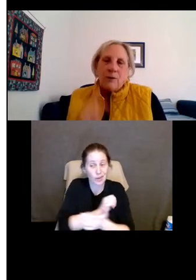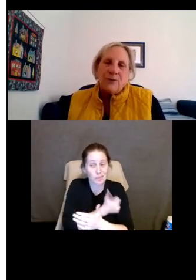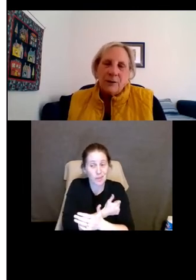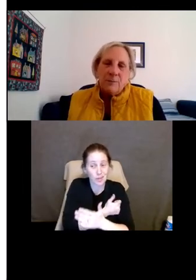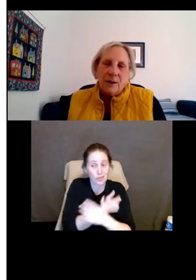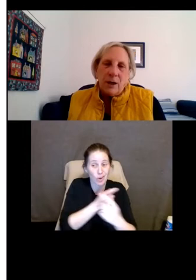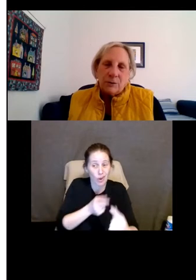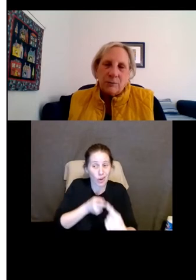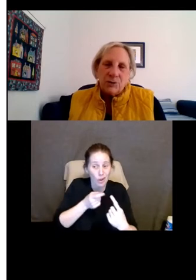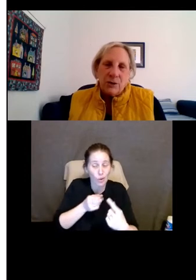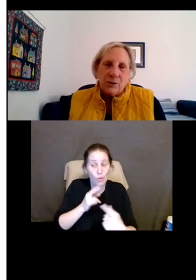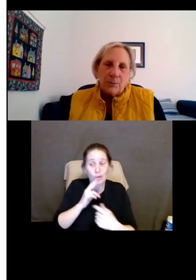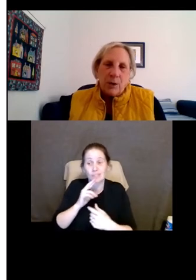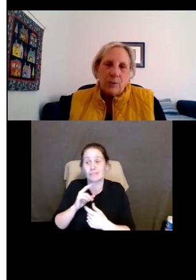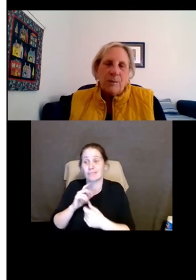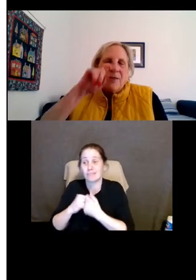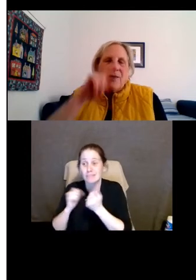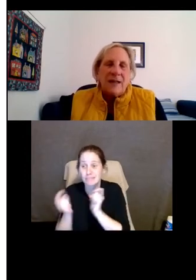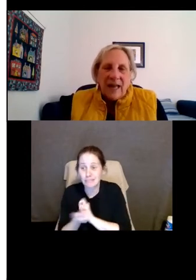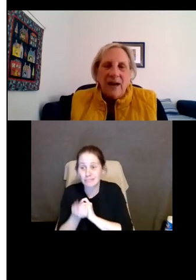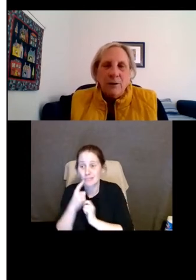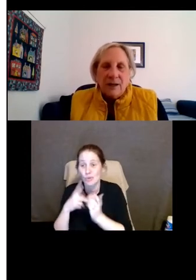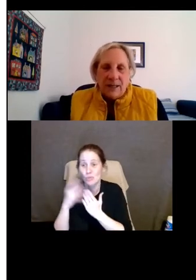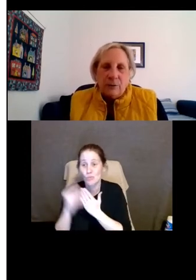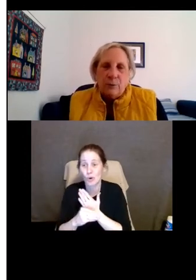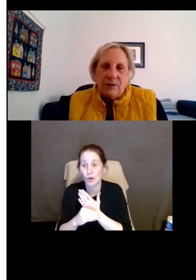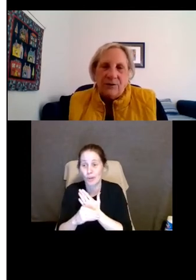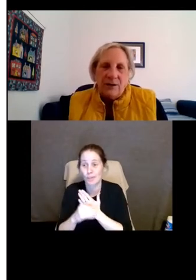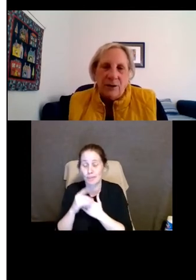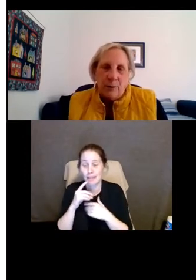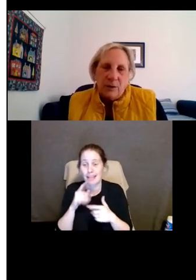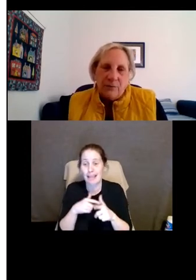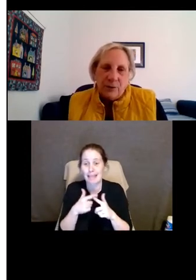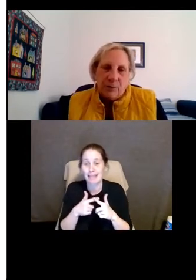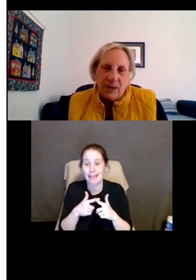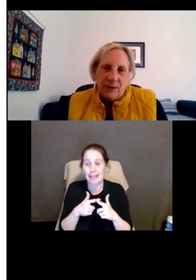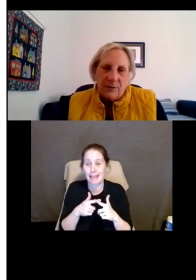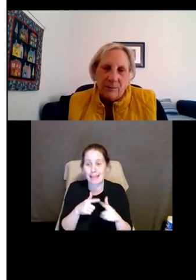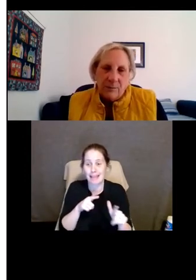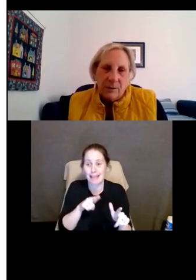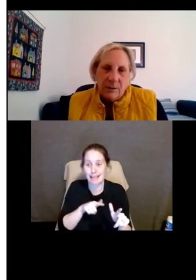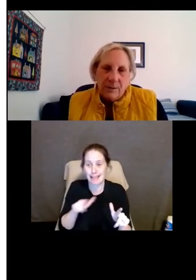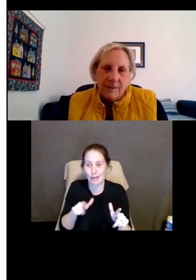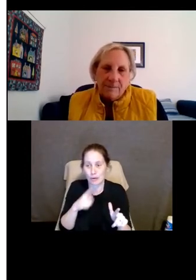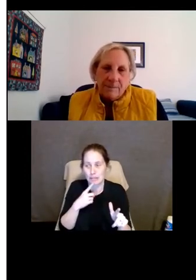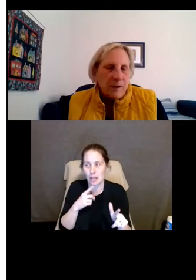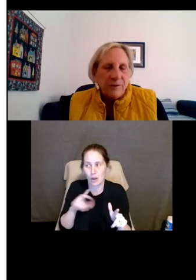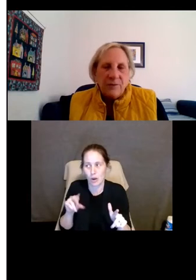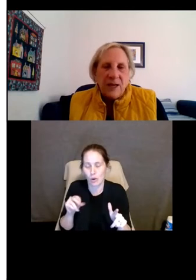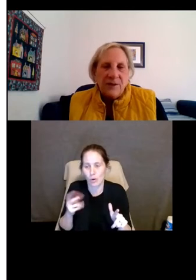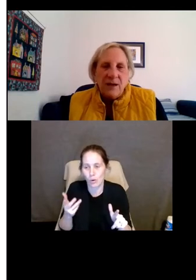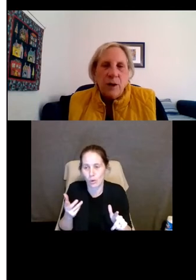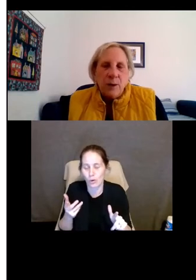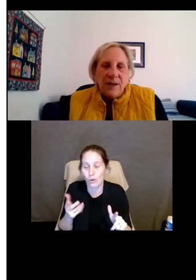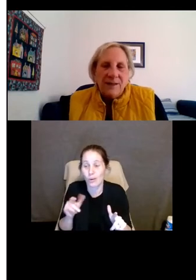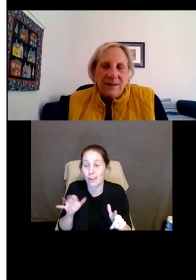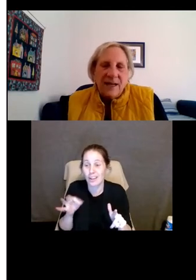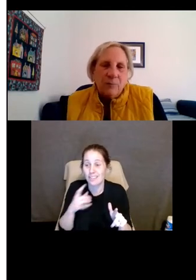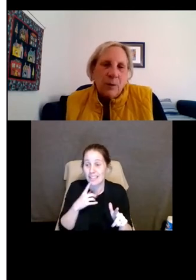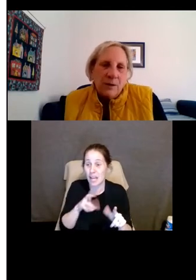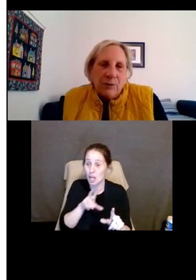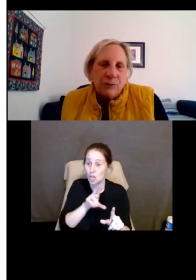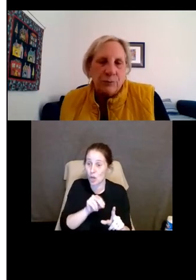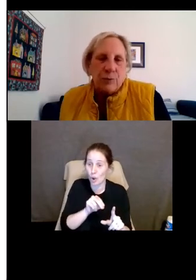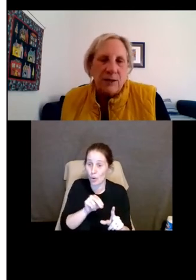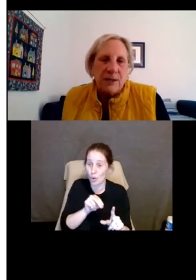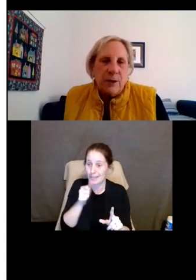or fundamental alteration of the program that allowed the landlord to say no in the first place? Because if they said no and they